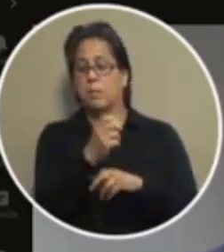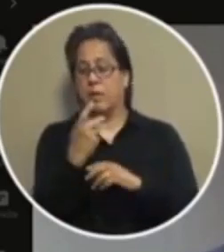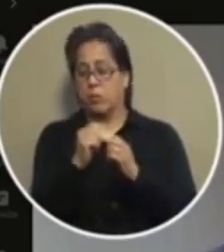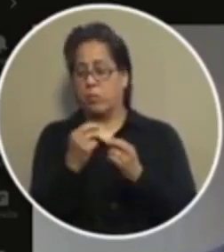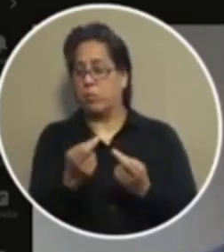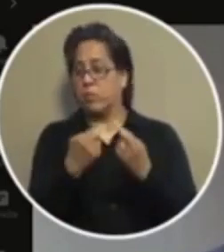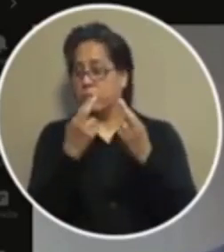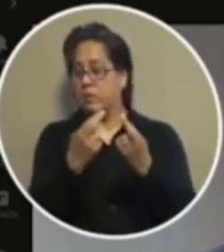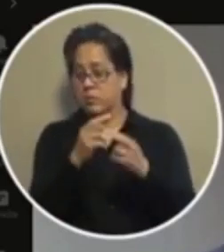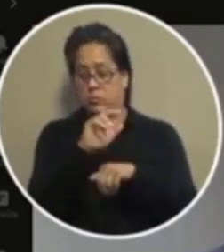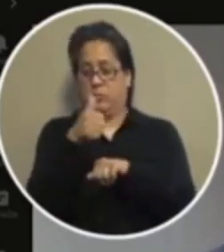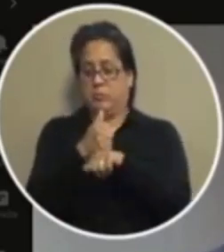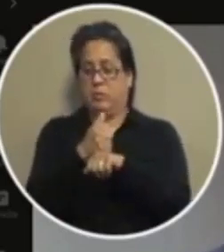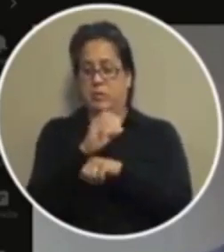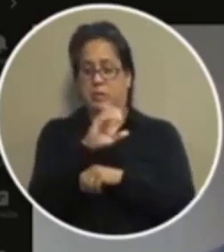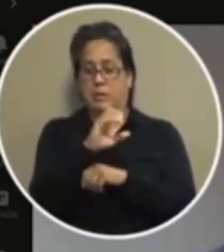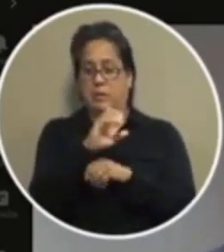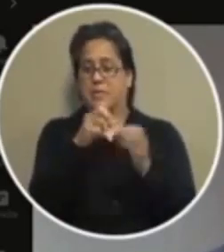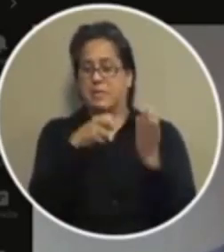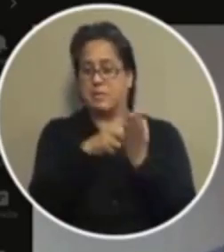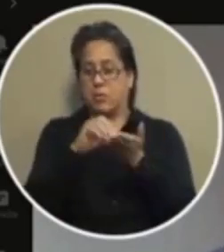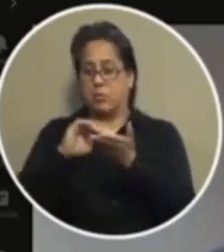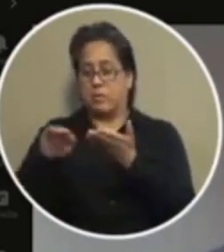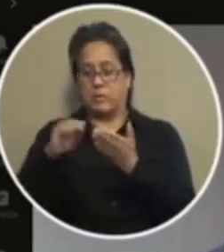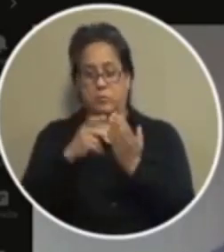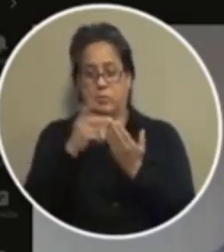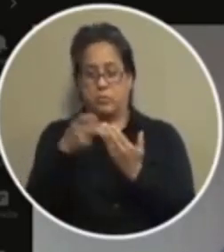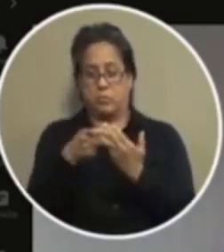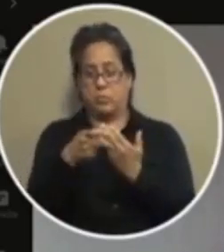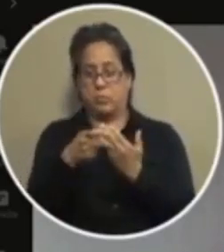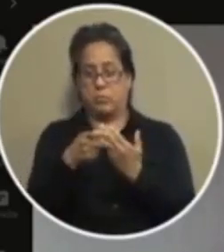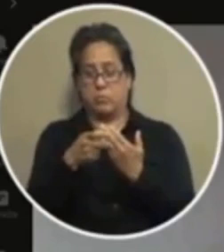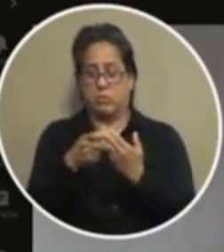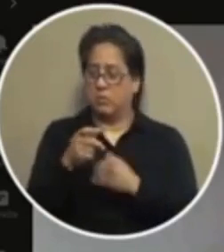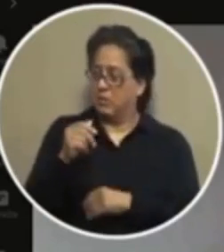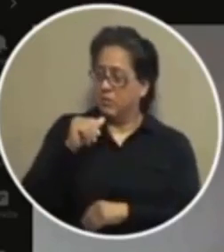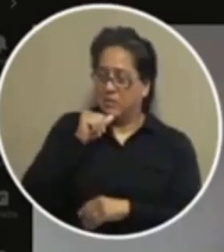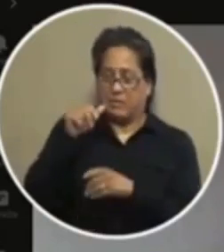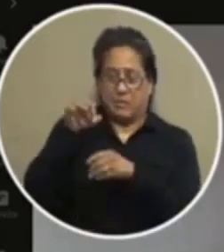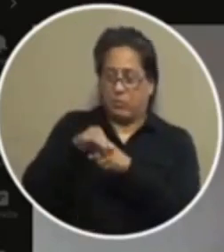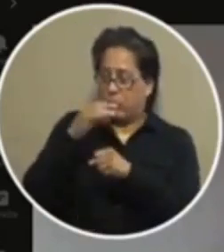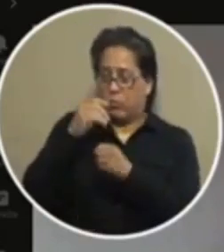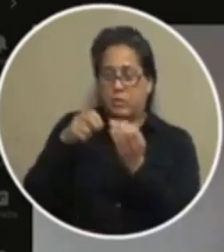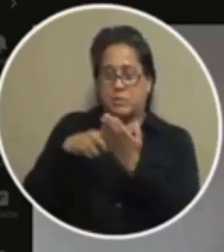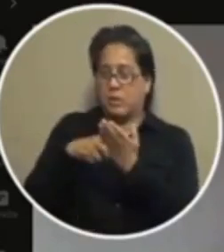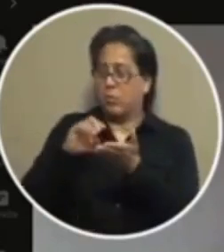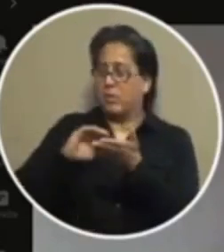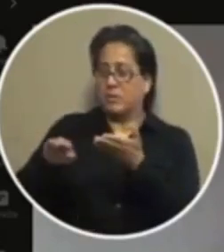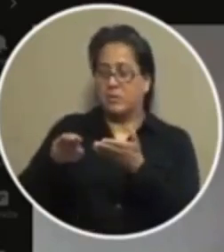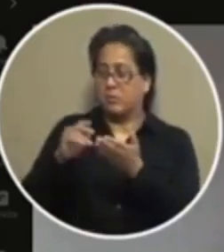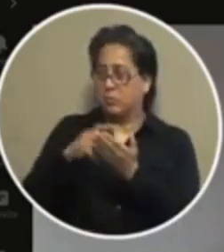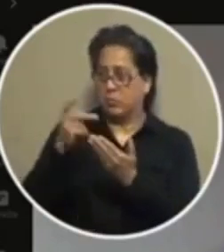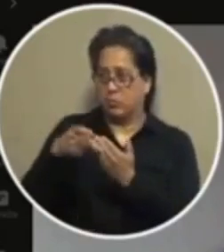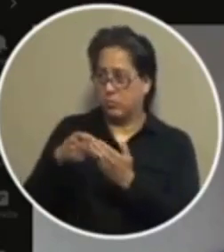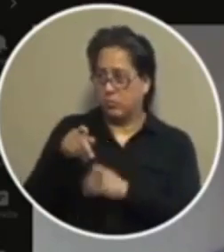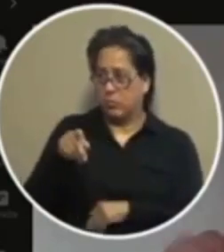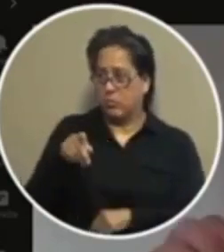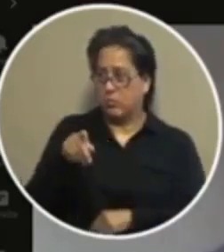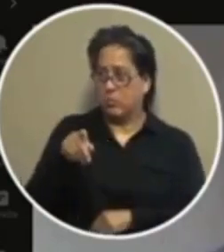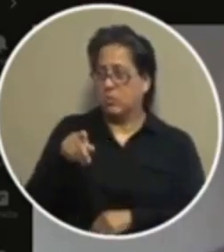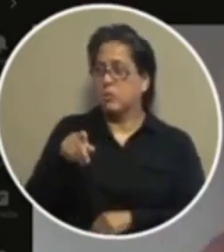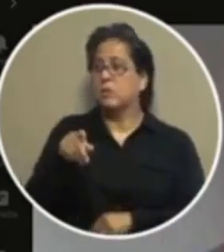to implement the site and release program we didn't vote for a site and release program actually that's not true